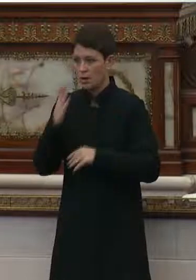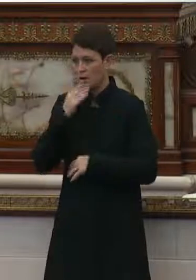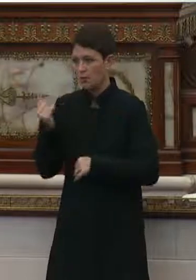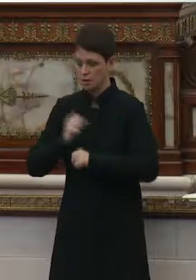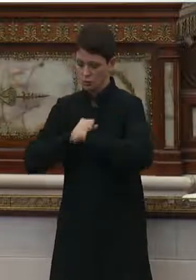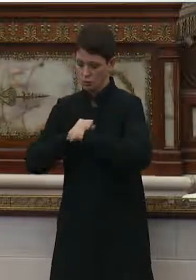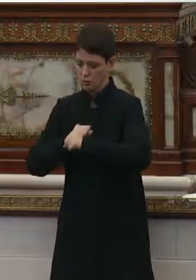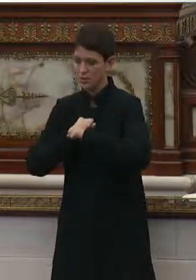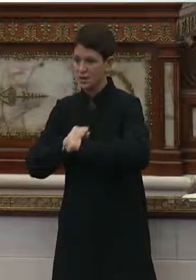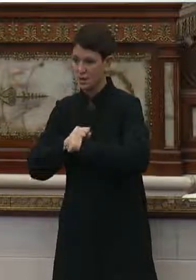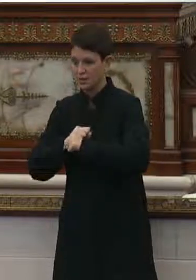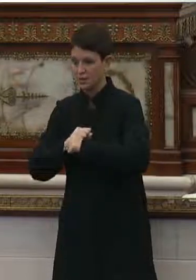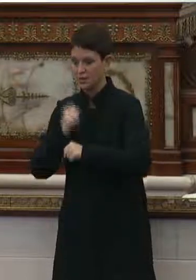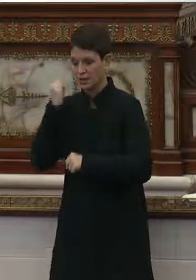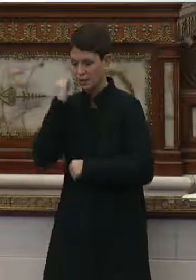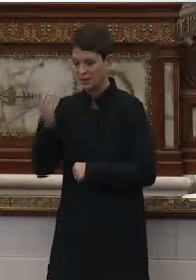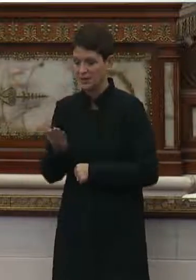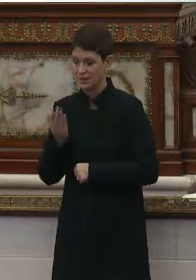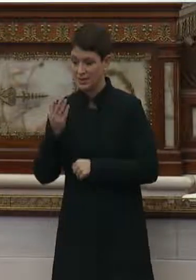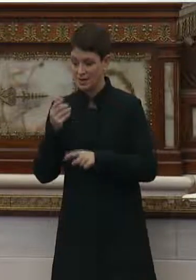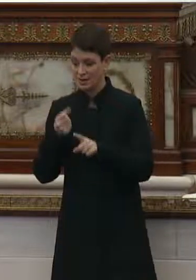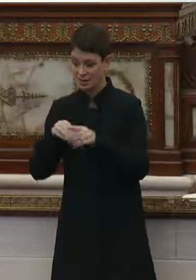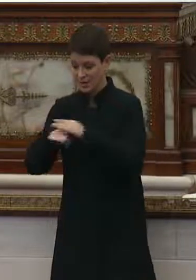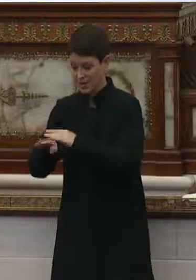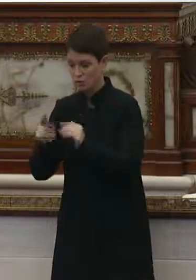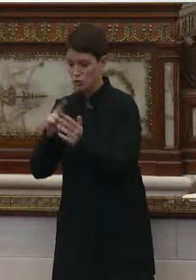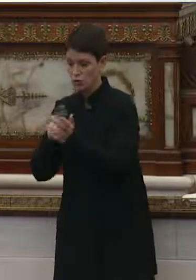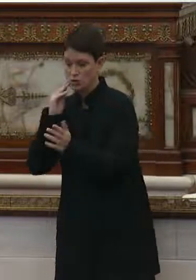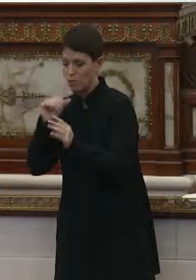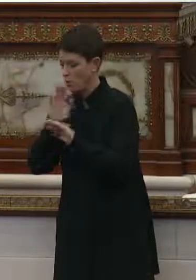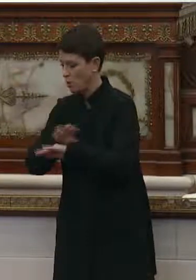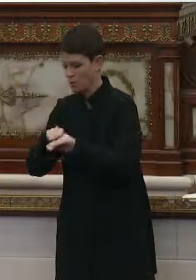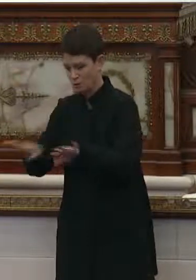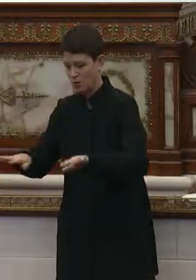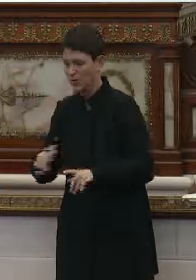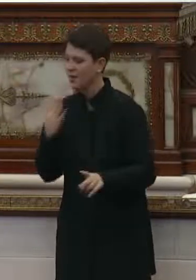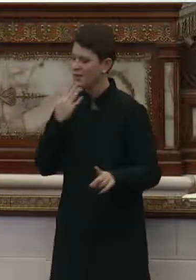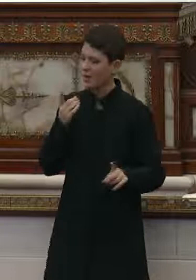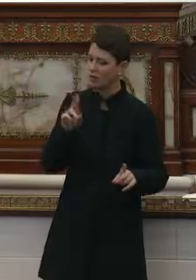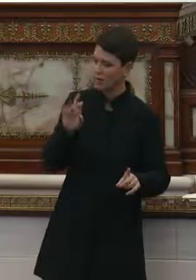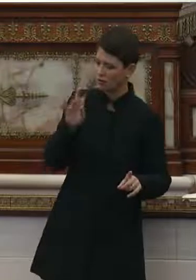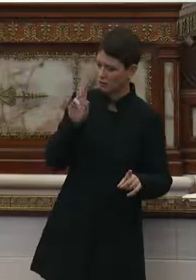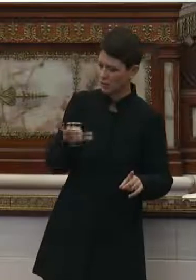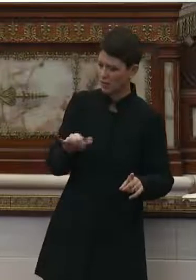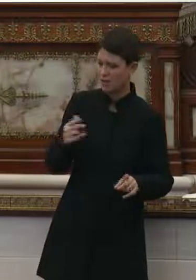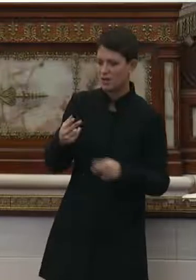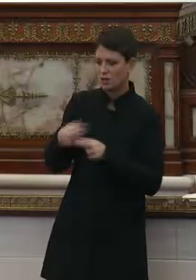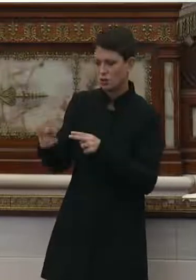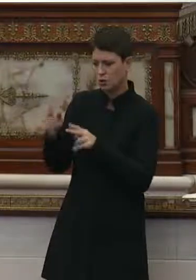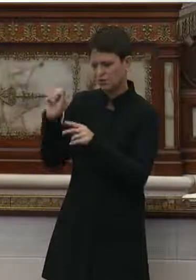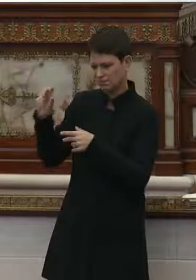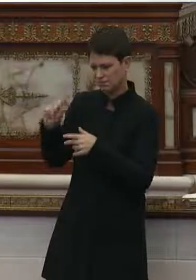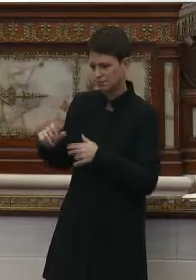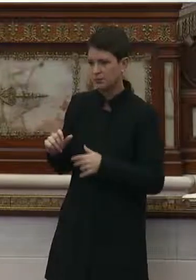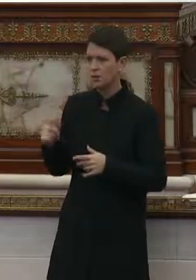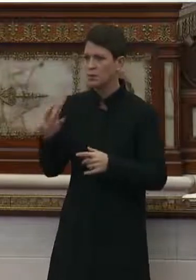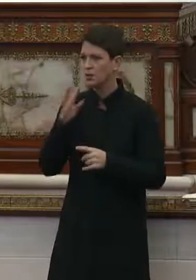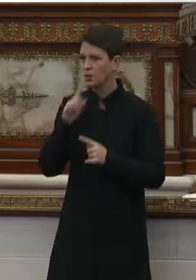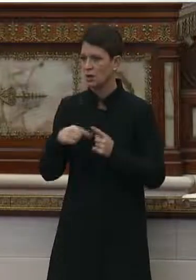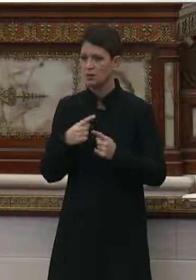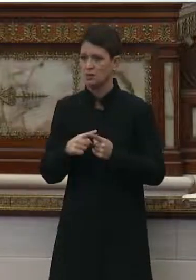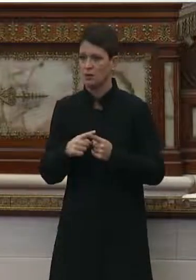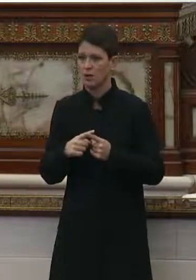protect it so that if it's introduced, it doesn't spread to residents. Thank you, Dr. Farley. Just a few more things real quick. You talked about the